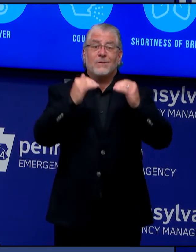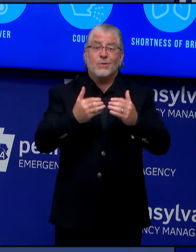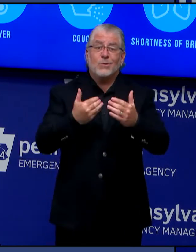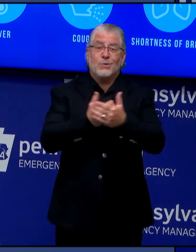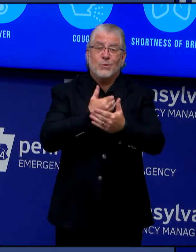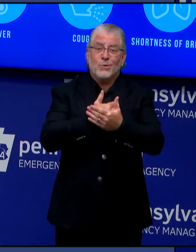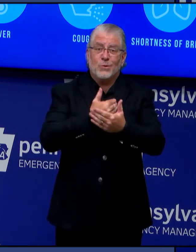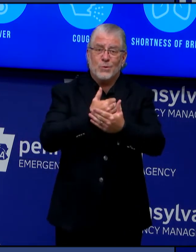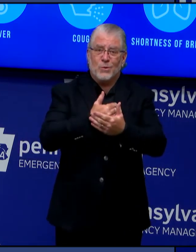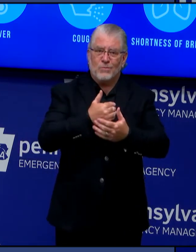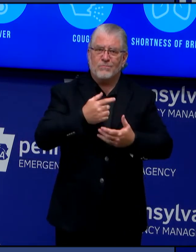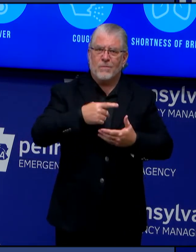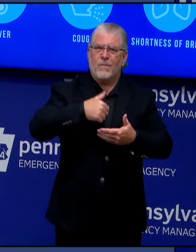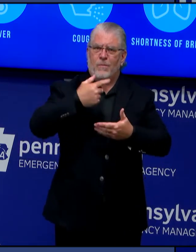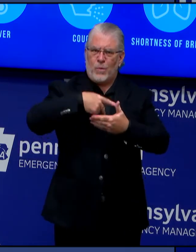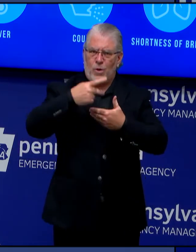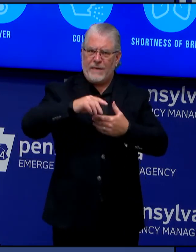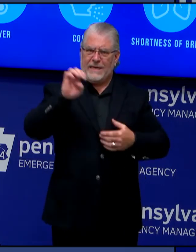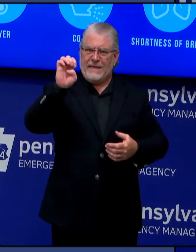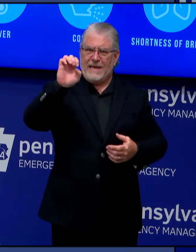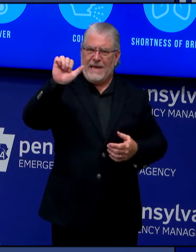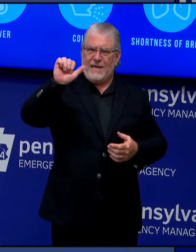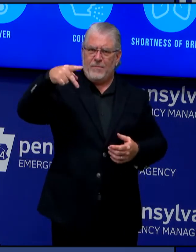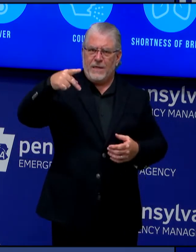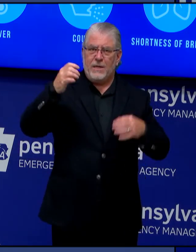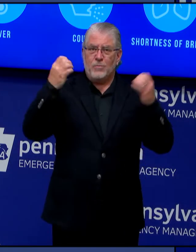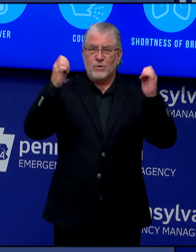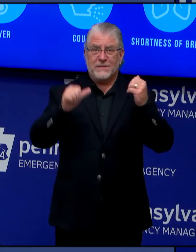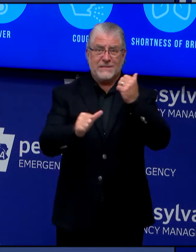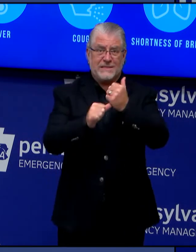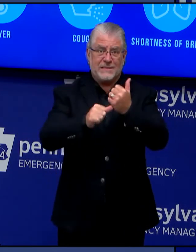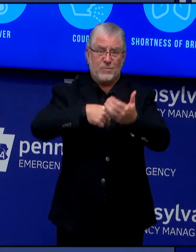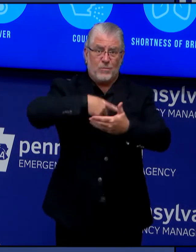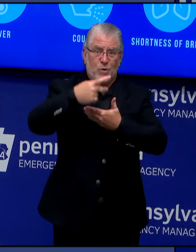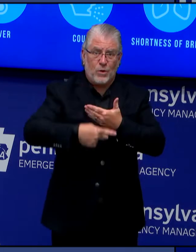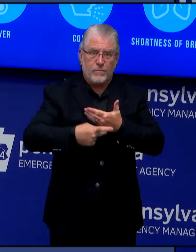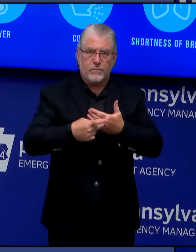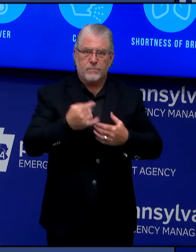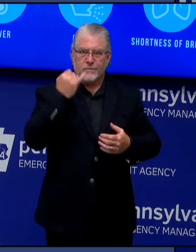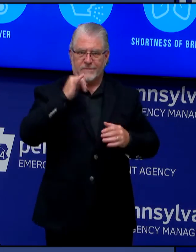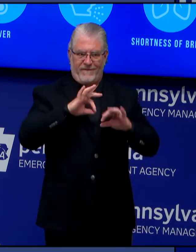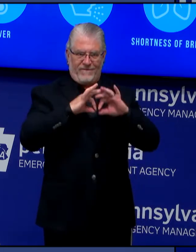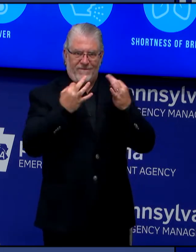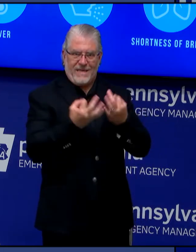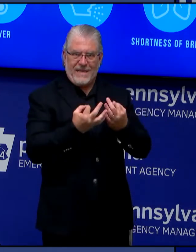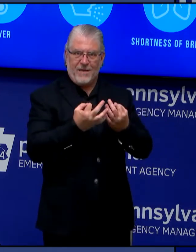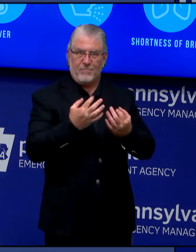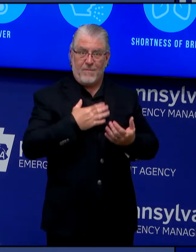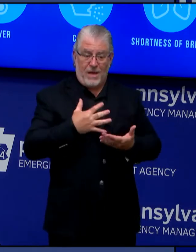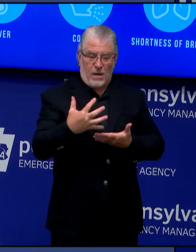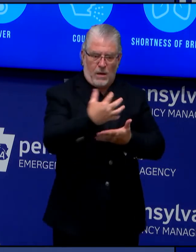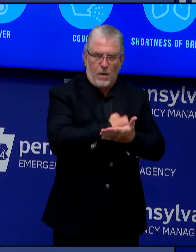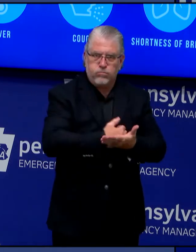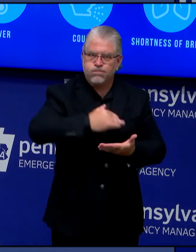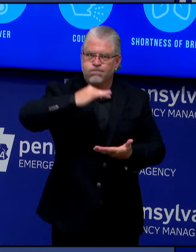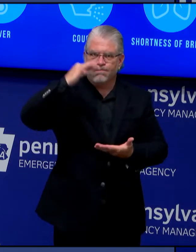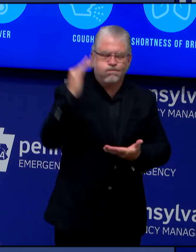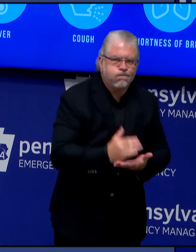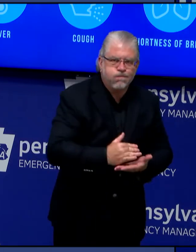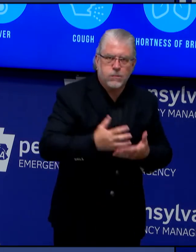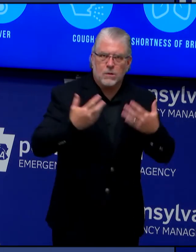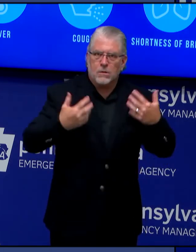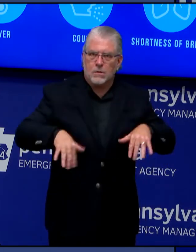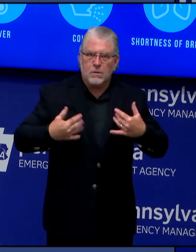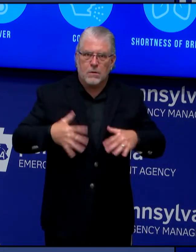a one-time cash benefit to families who've experienced a significant income reduction or complete job loss due to COVID-19.